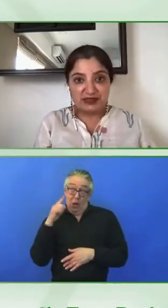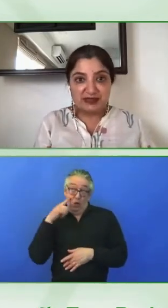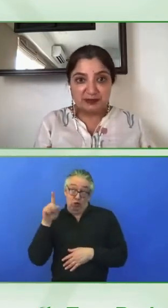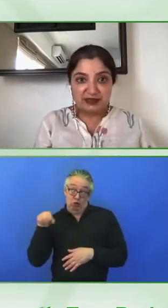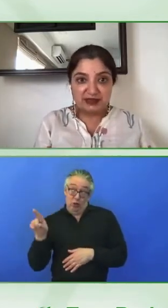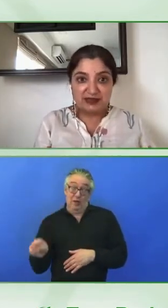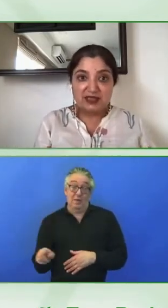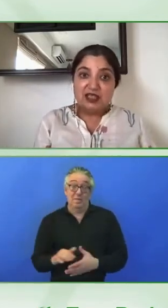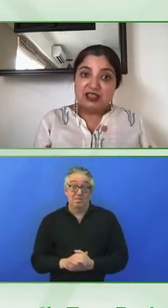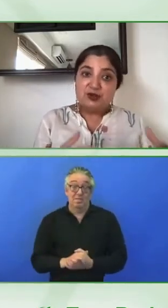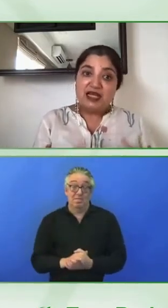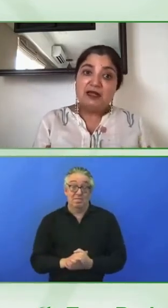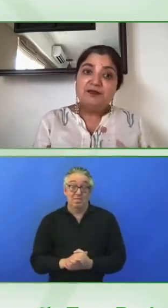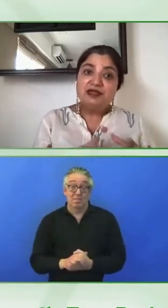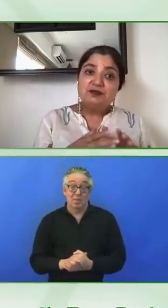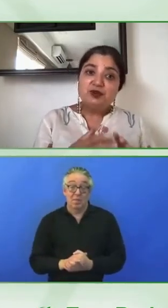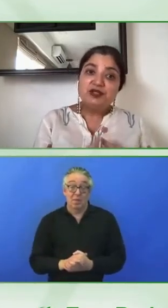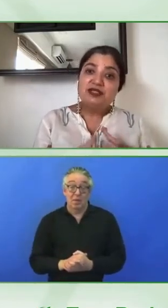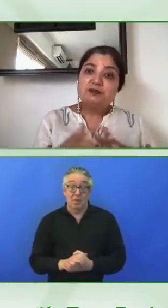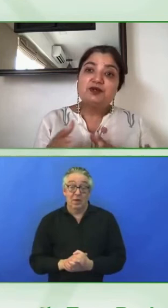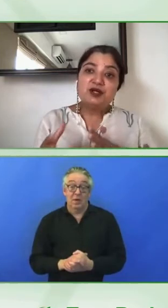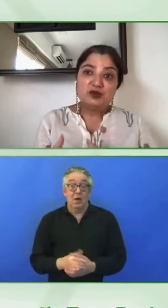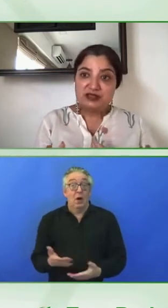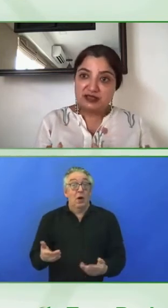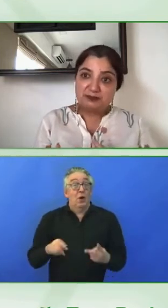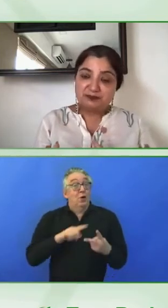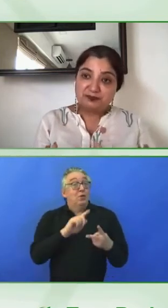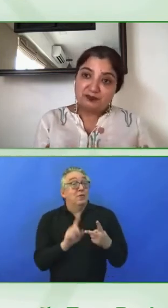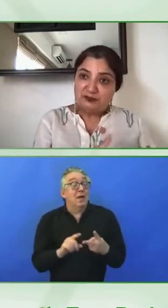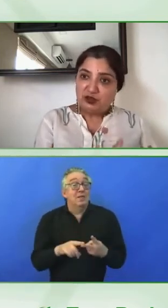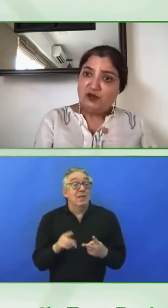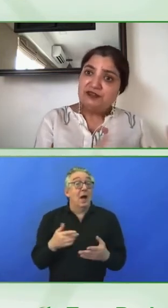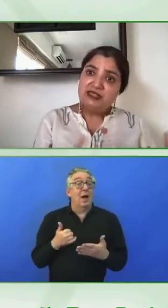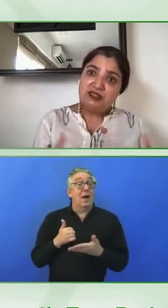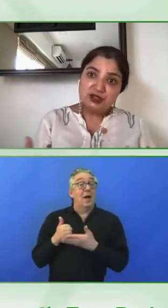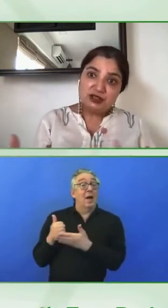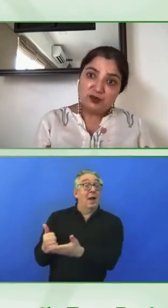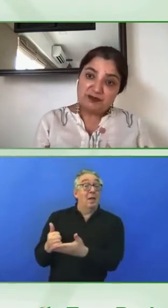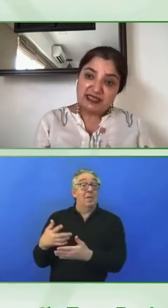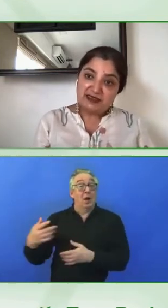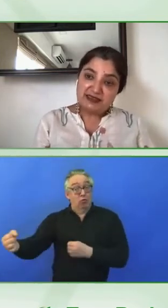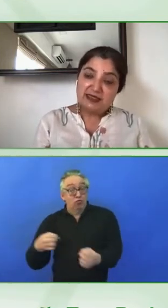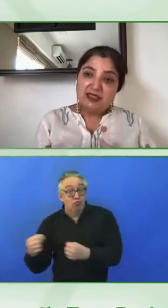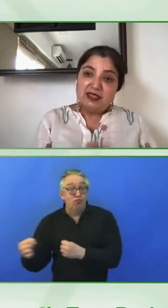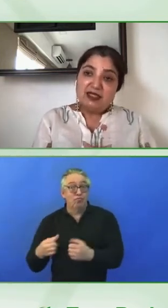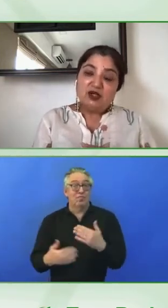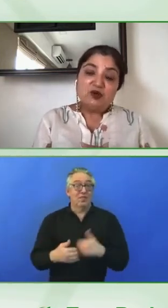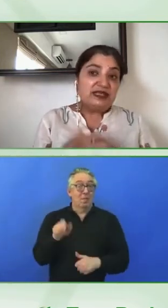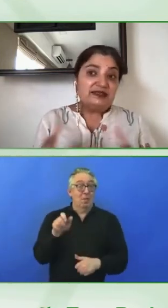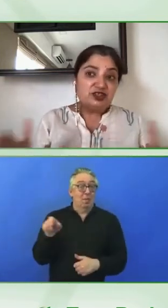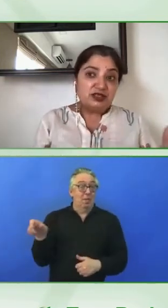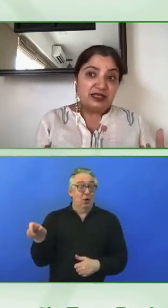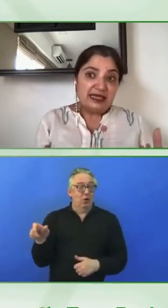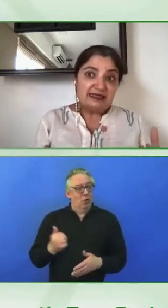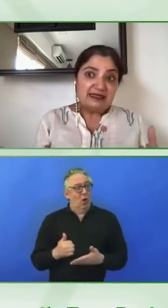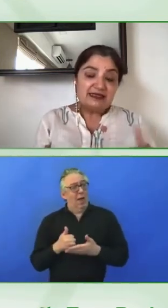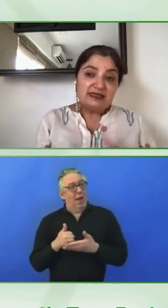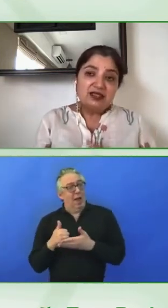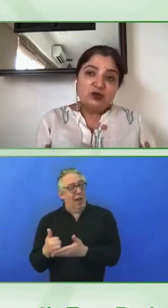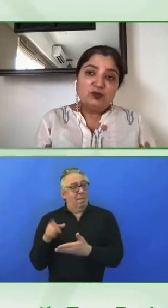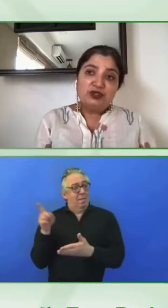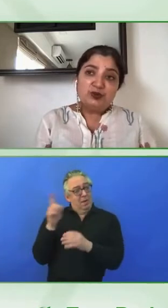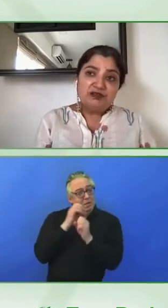employ people with disabilities? So help them create a priority of their digital websites or their digital